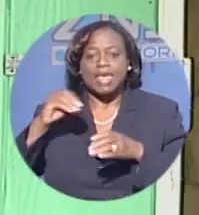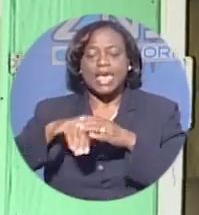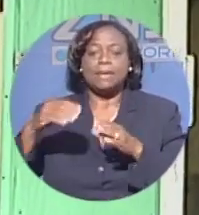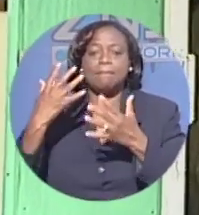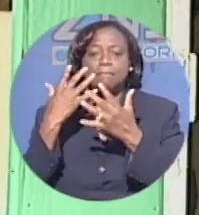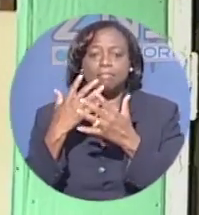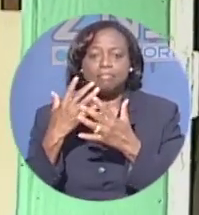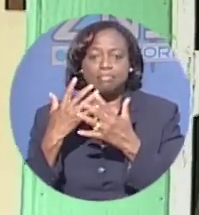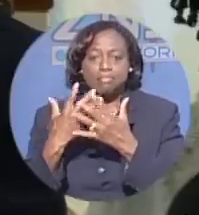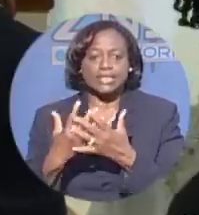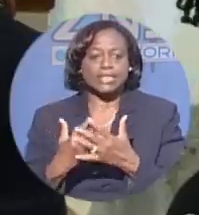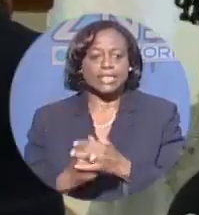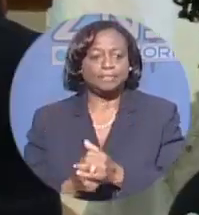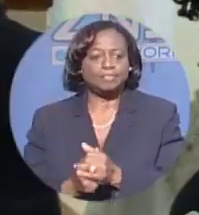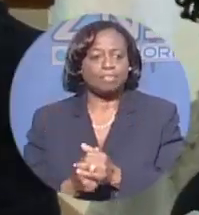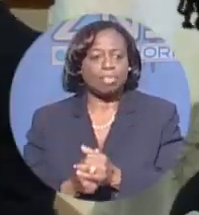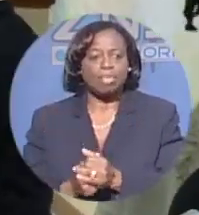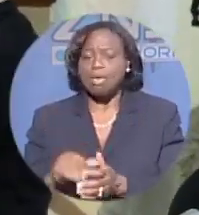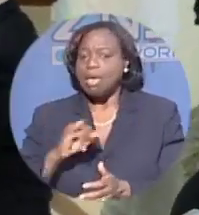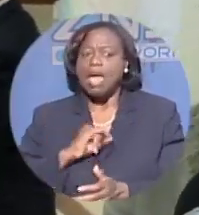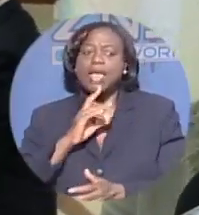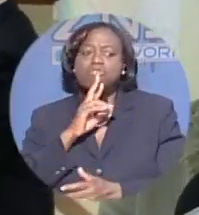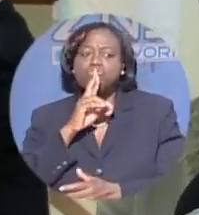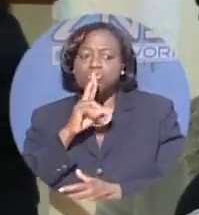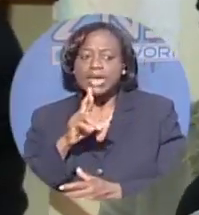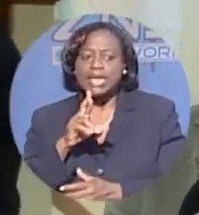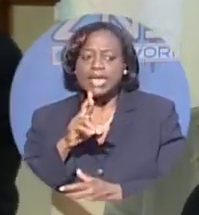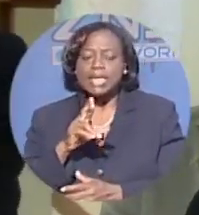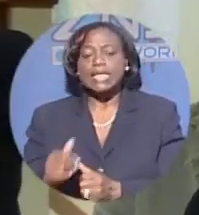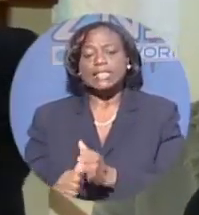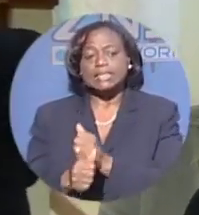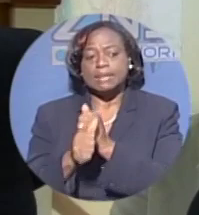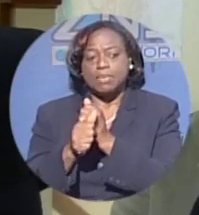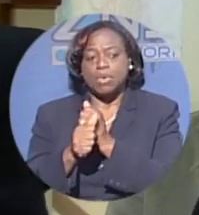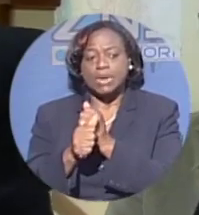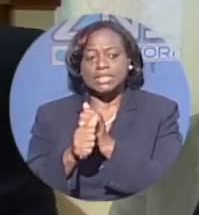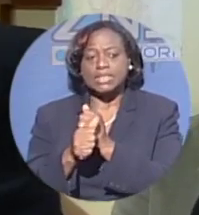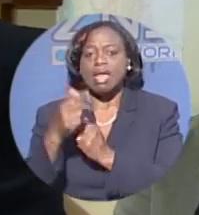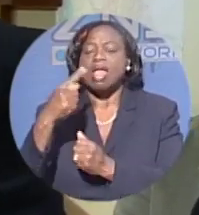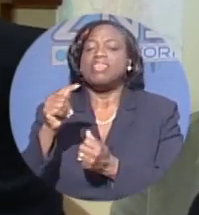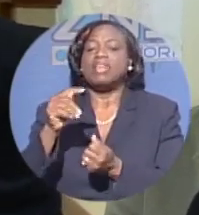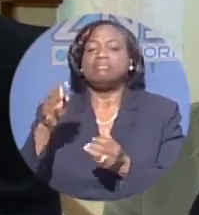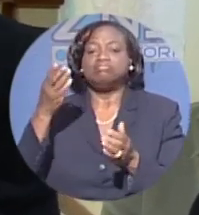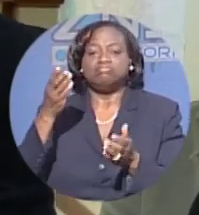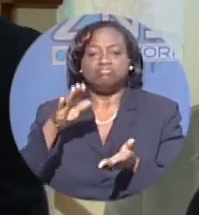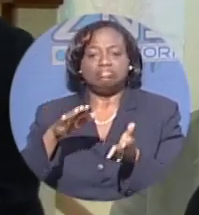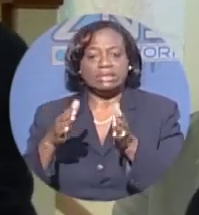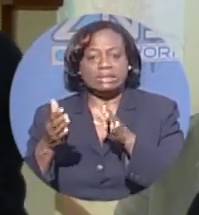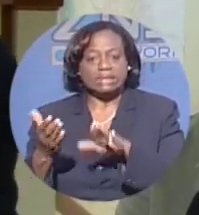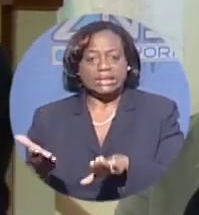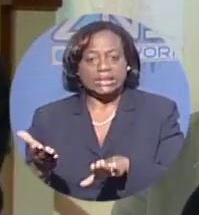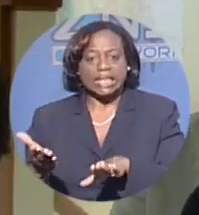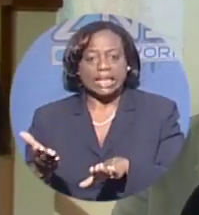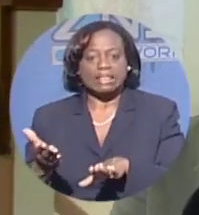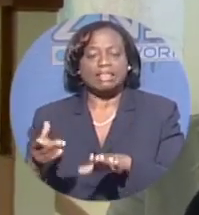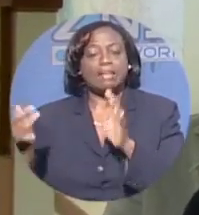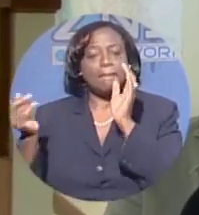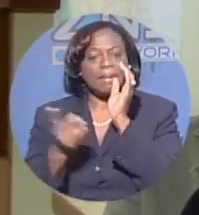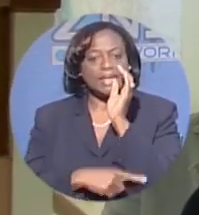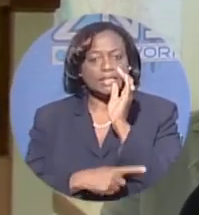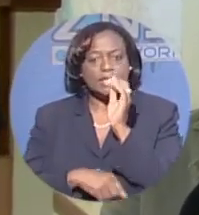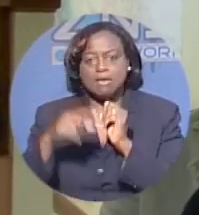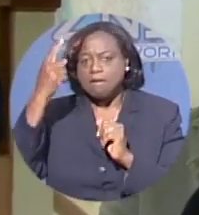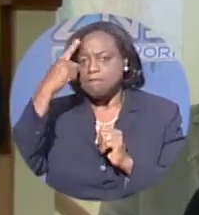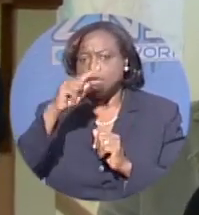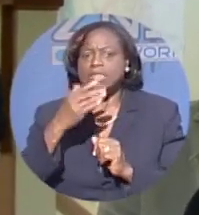these residents don't agree. I really support the death penalty, especially for the most heinous